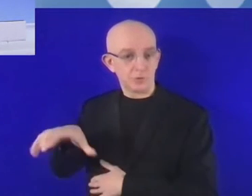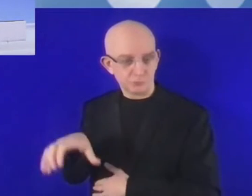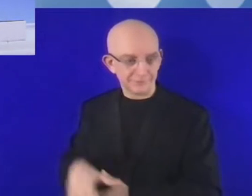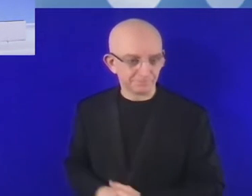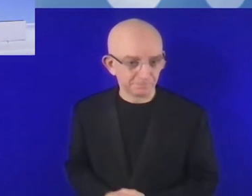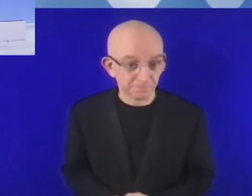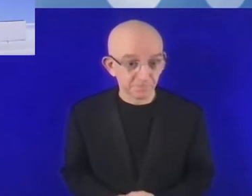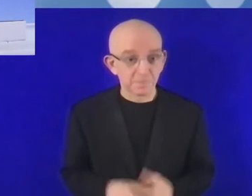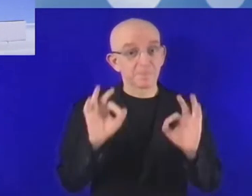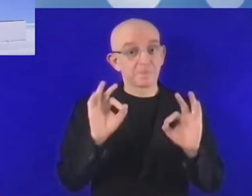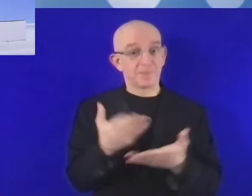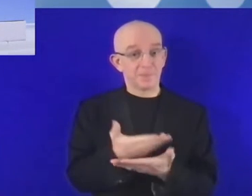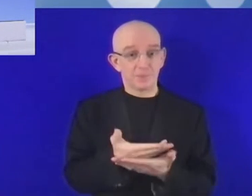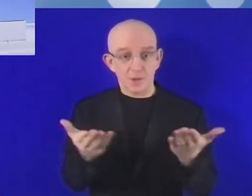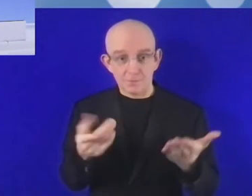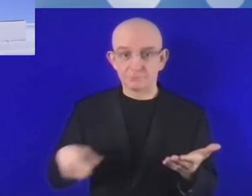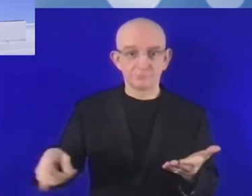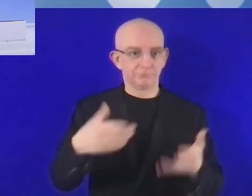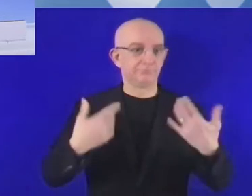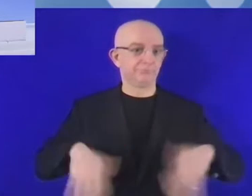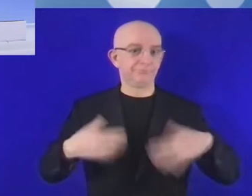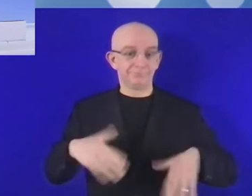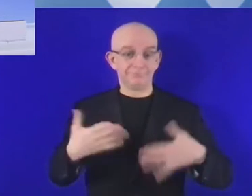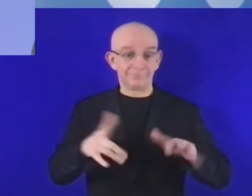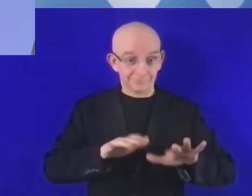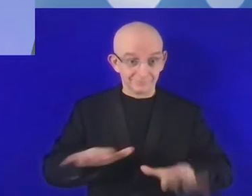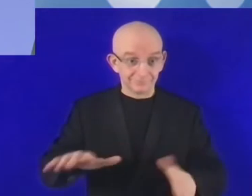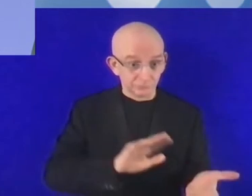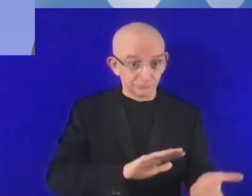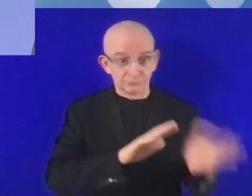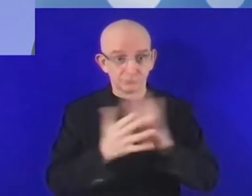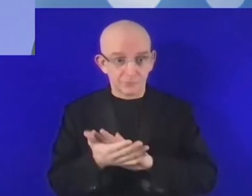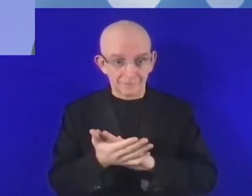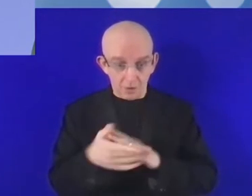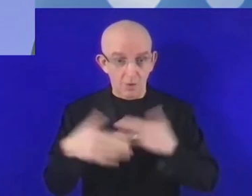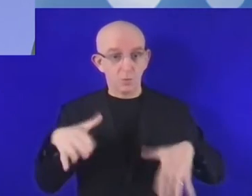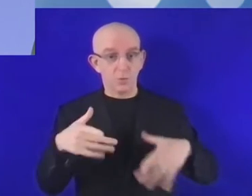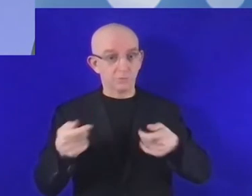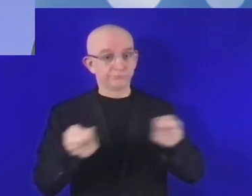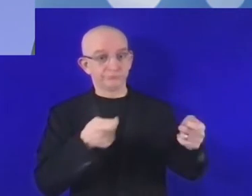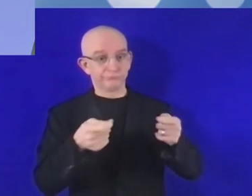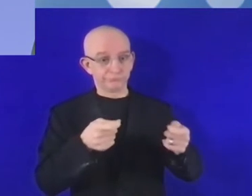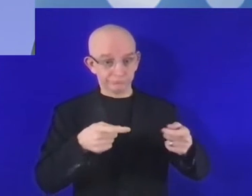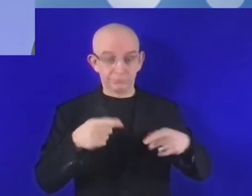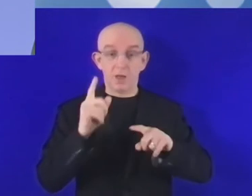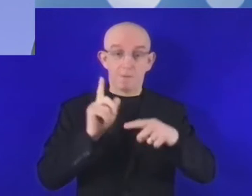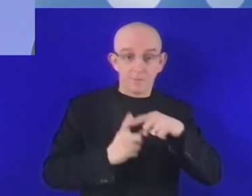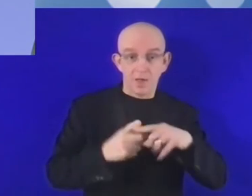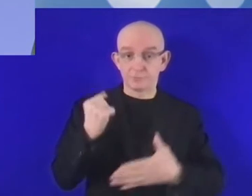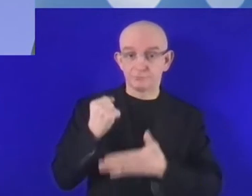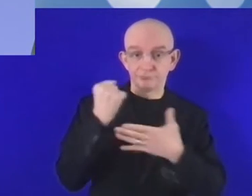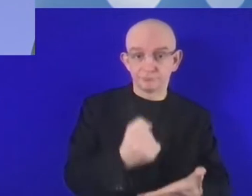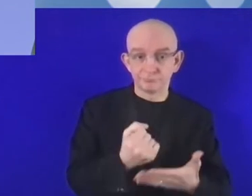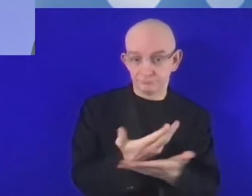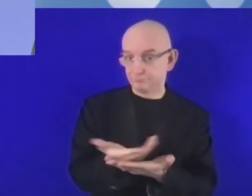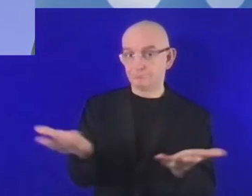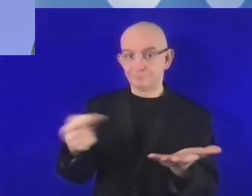funding are today the most important topics. Digital transformation is a complex process that carries enormous potential